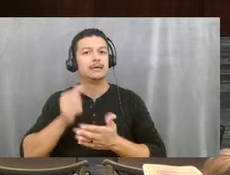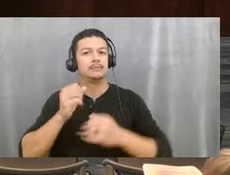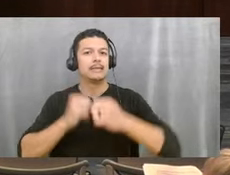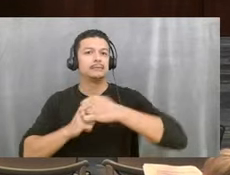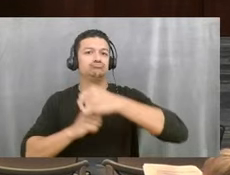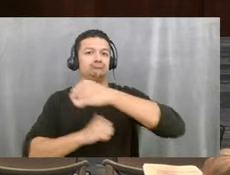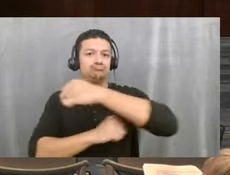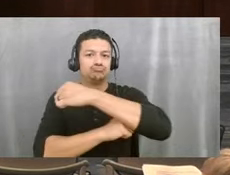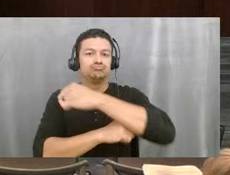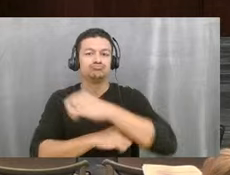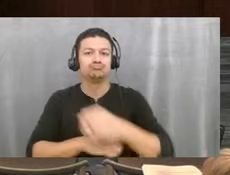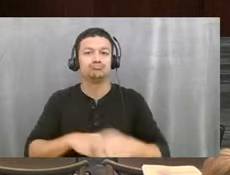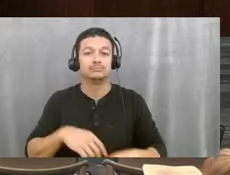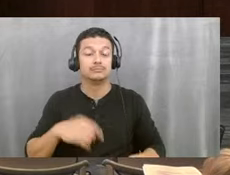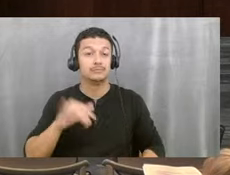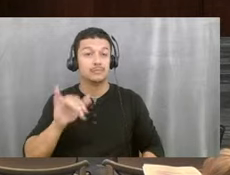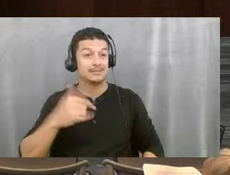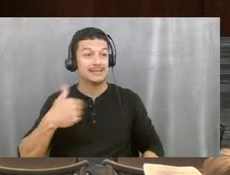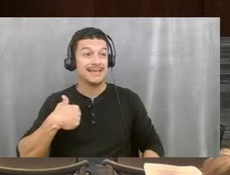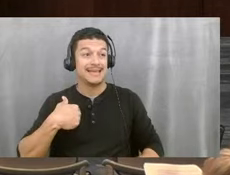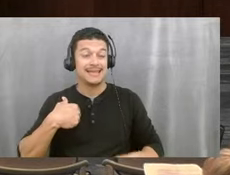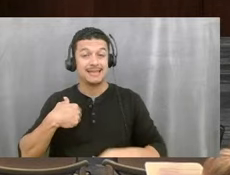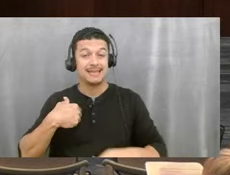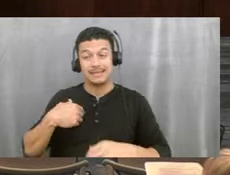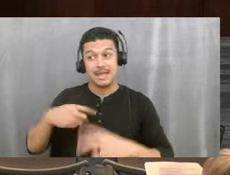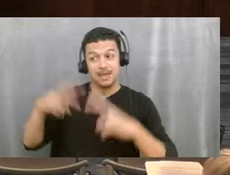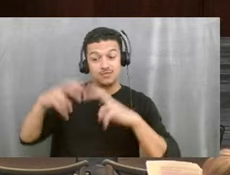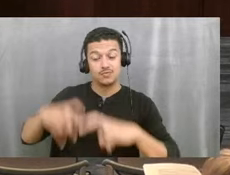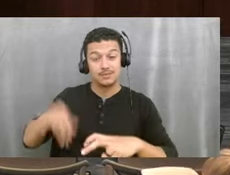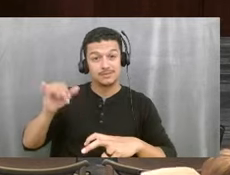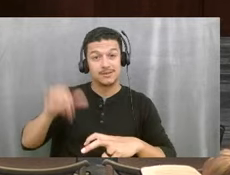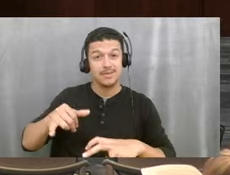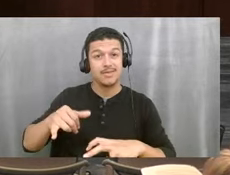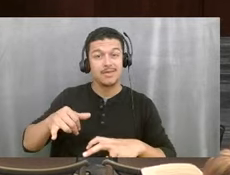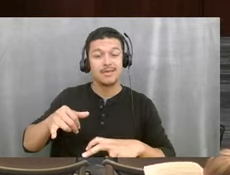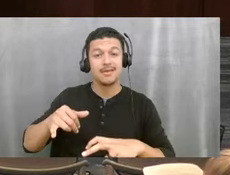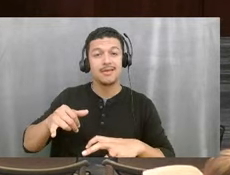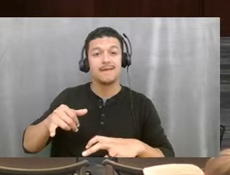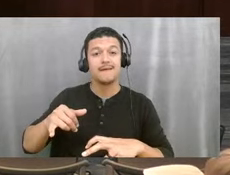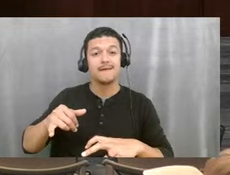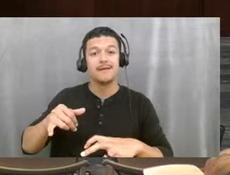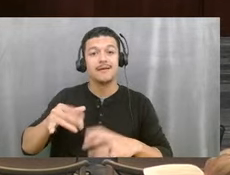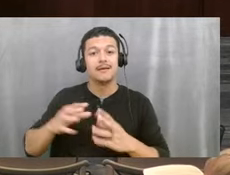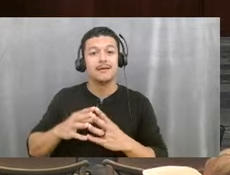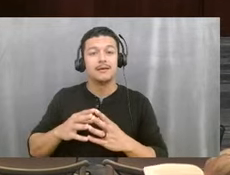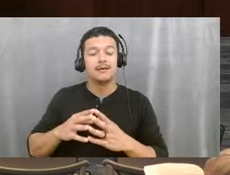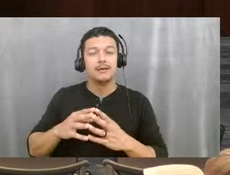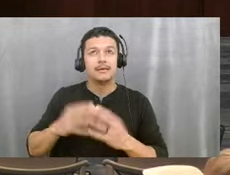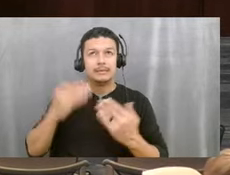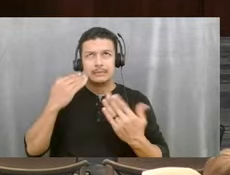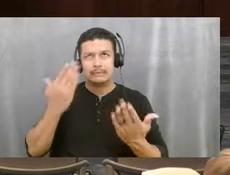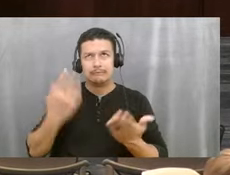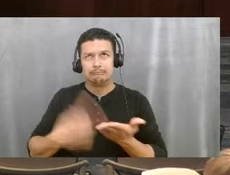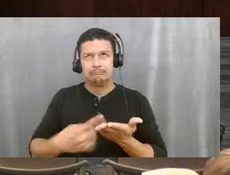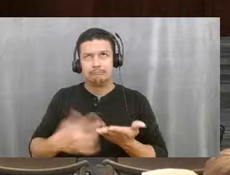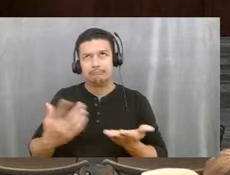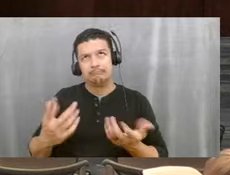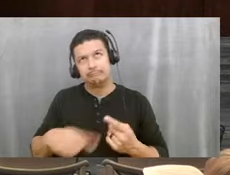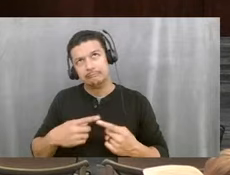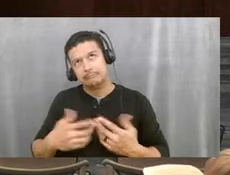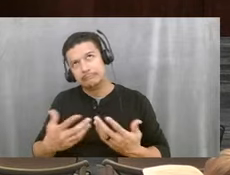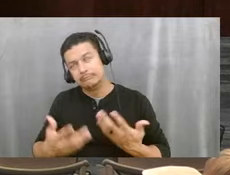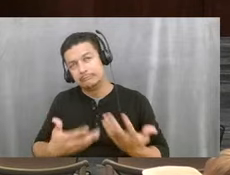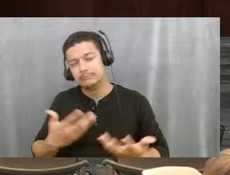did research on that. And there's, there's a, I don't know if I can talk about that. Kind of like,